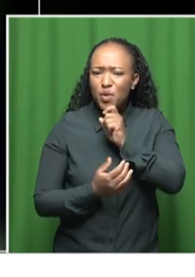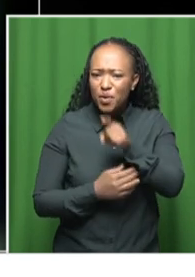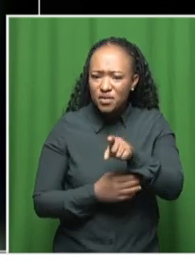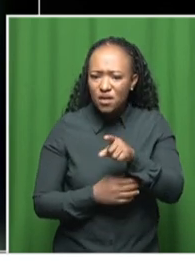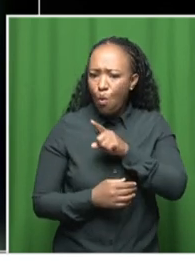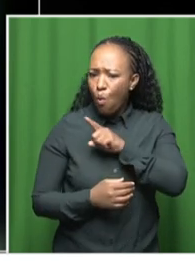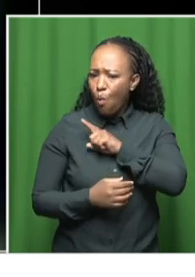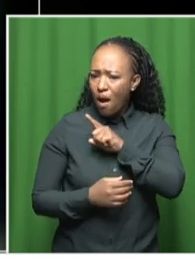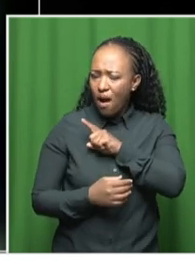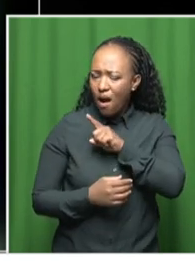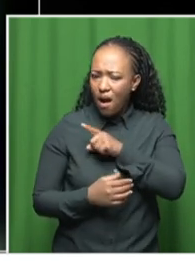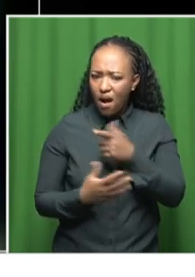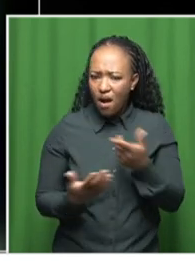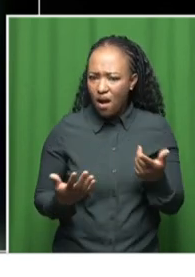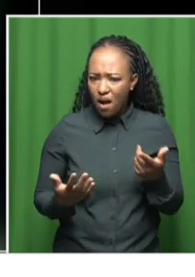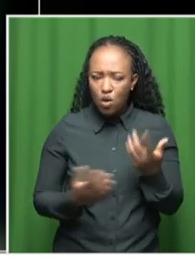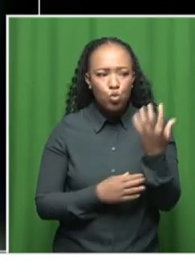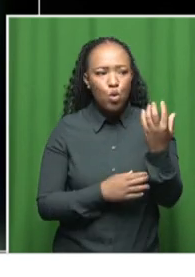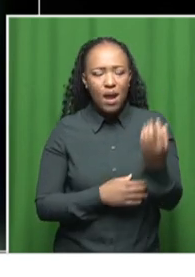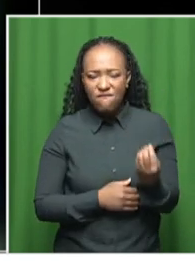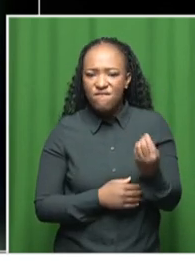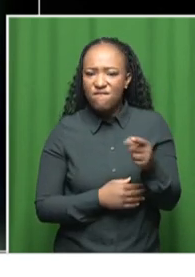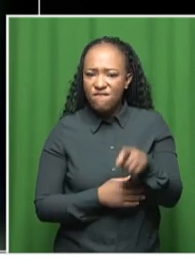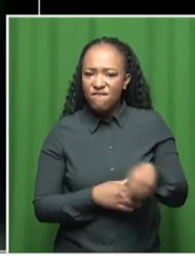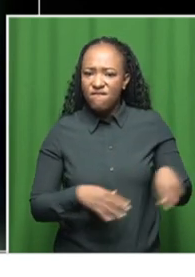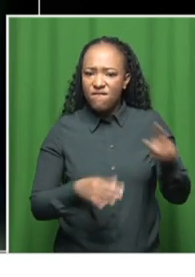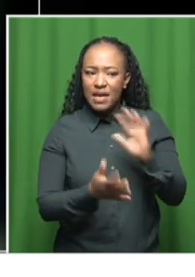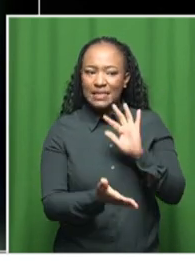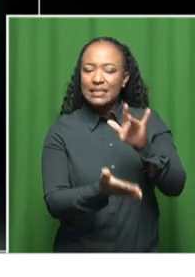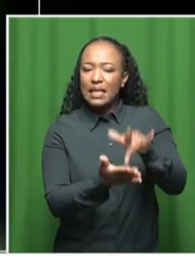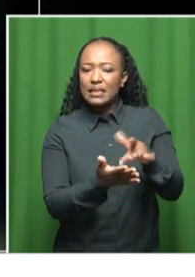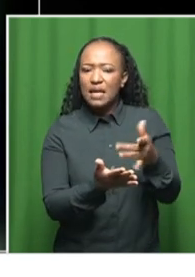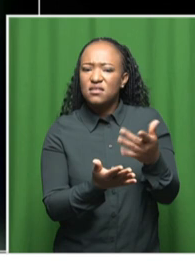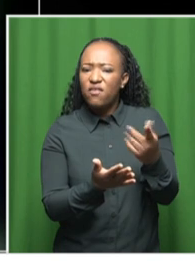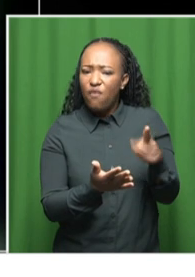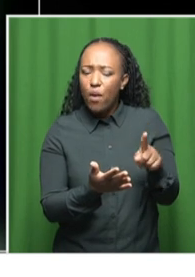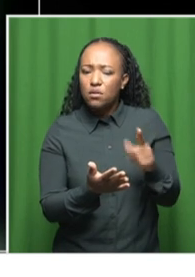why do we not have these facilities for women and children?